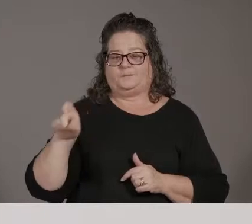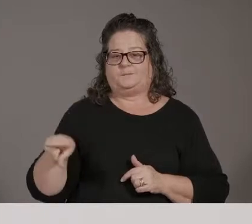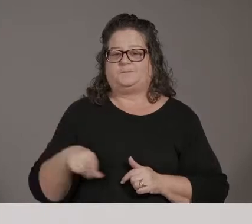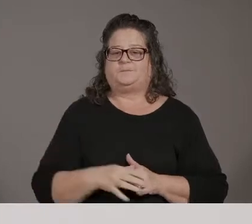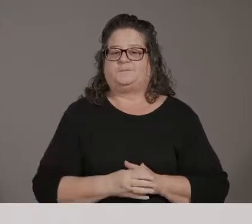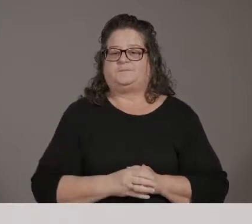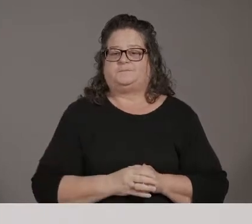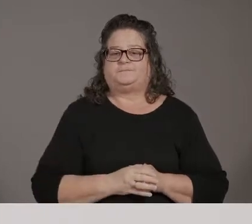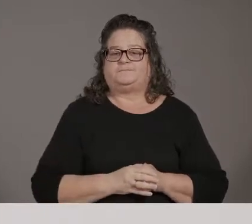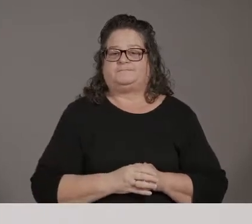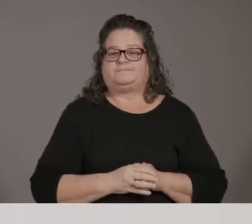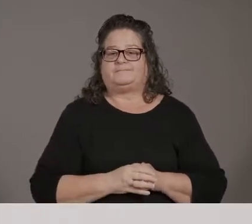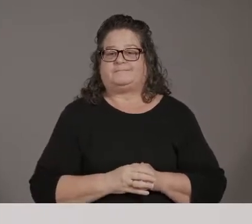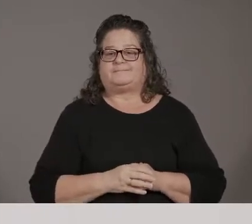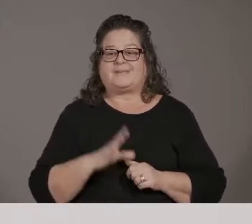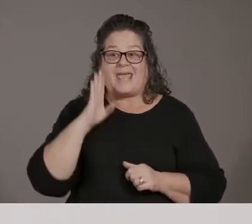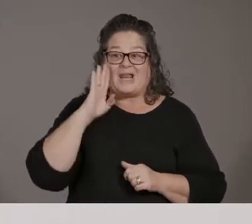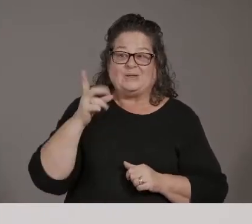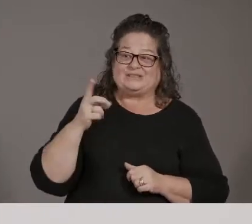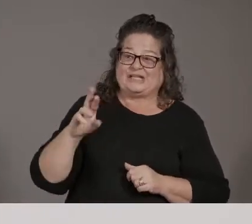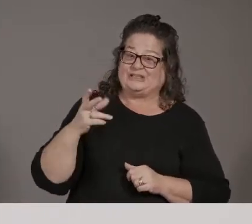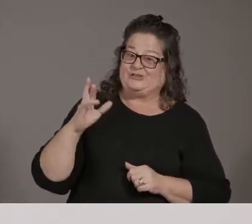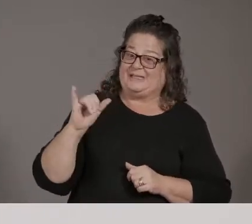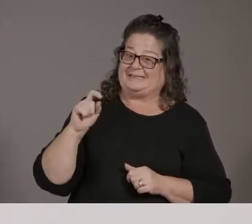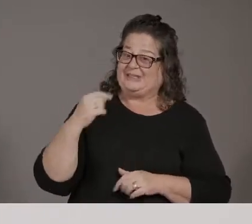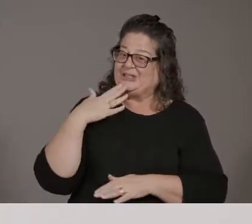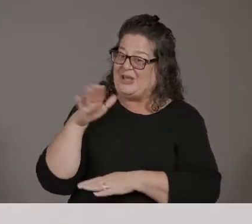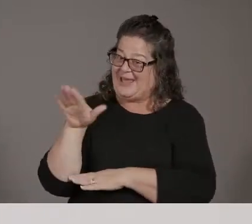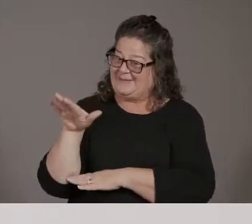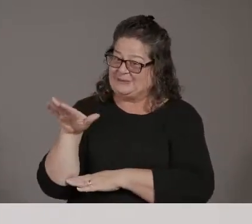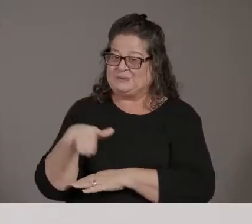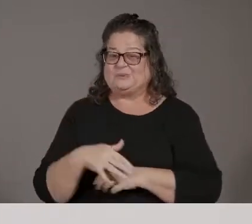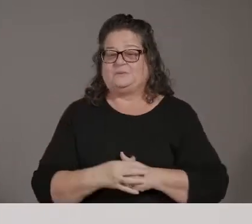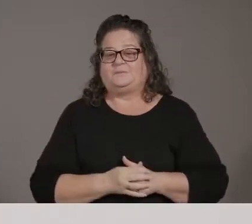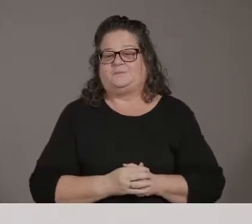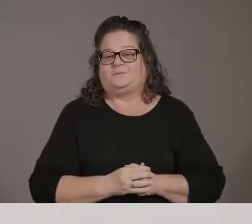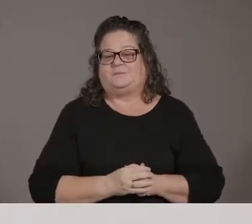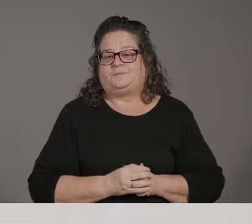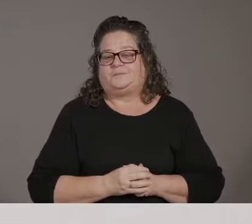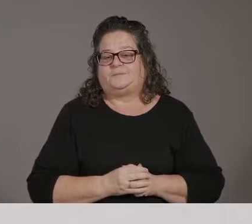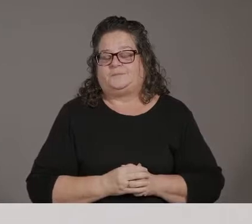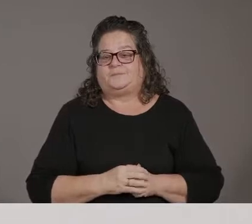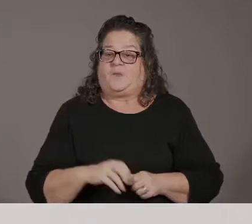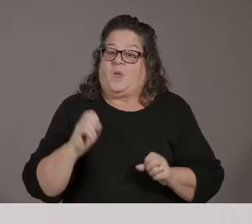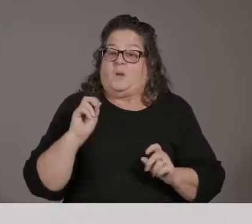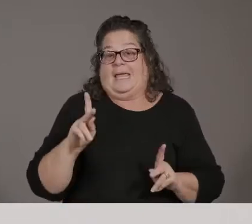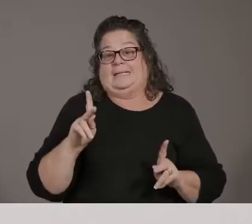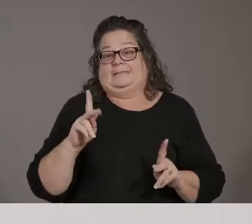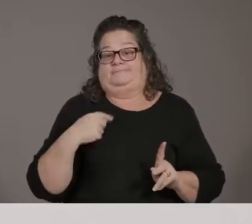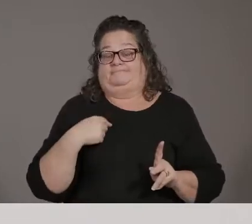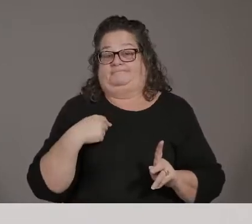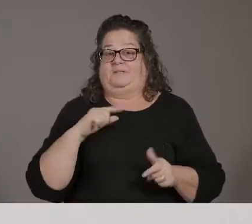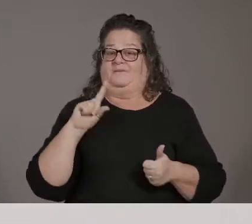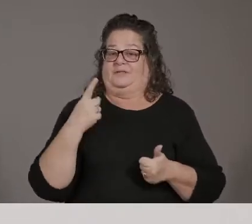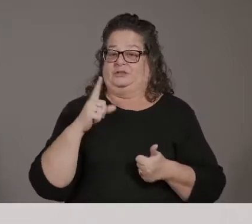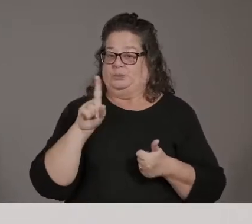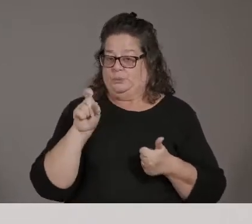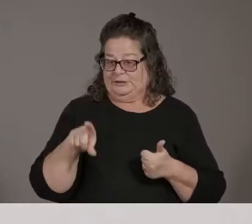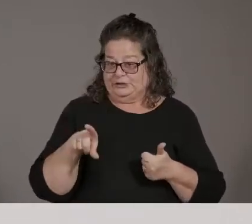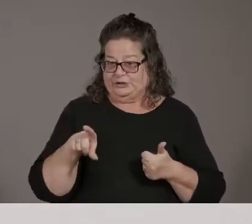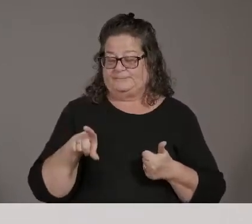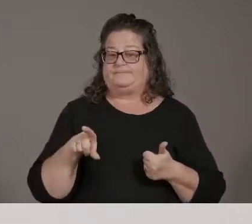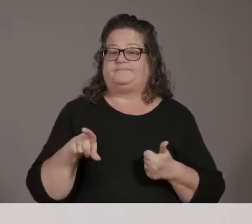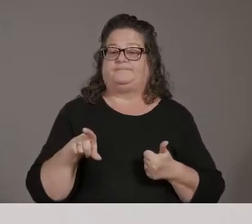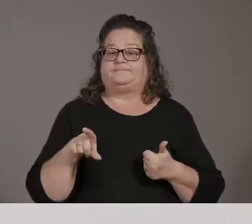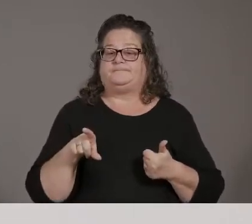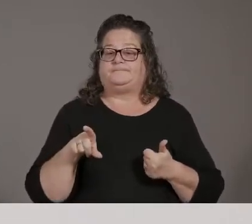Dr. good afternoon. All right. My first question here, again, along with the, um, priority groups and who's next, the state does move